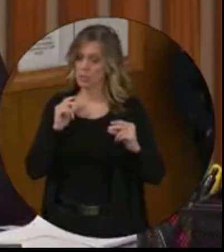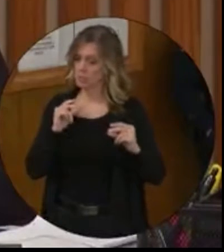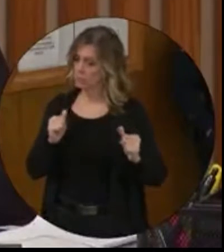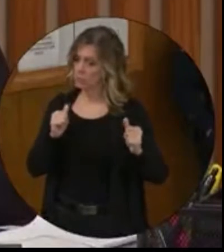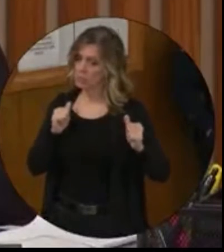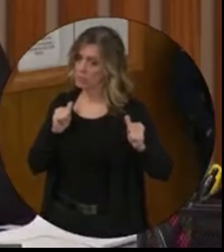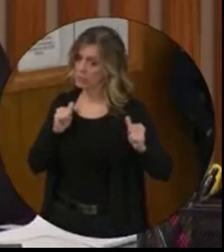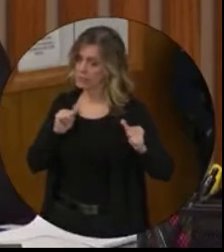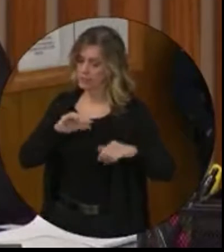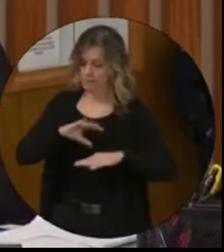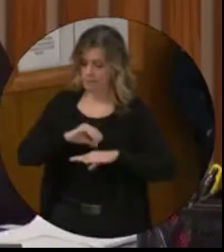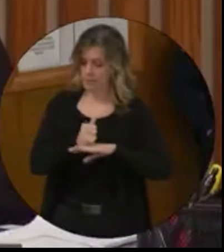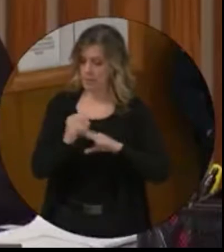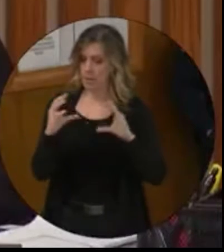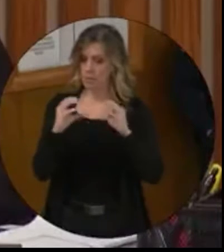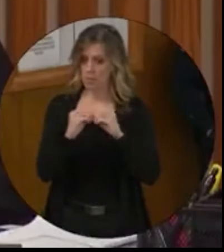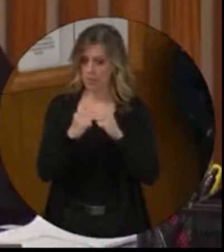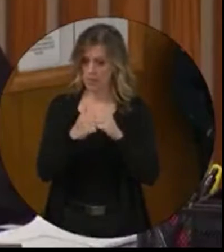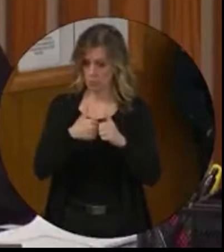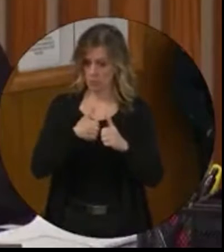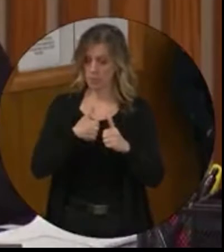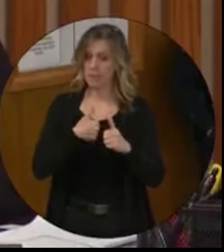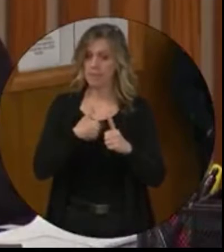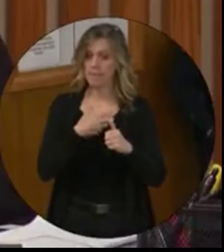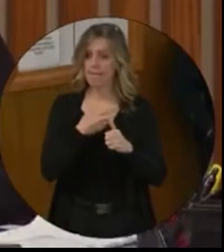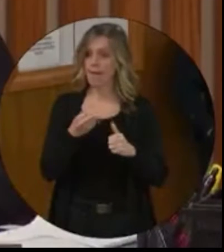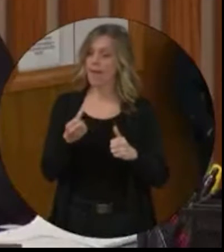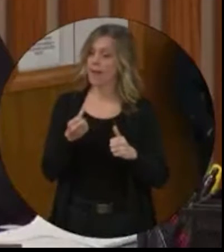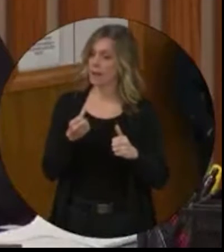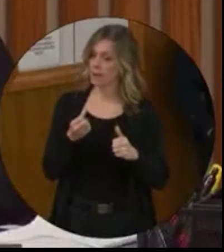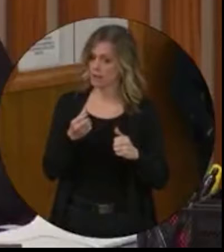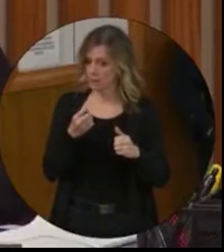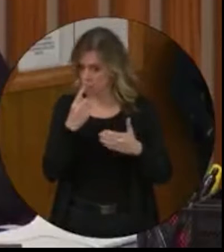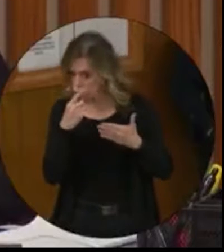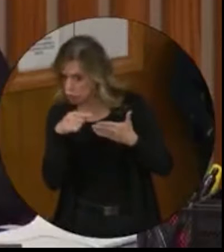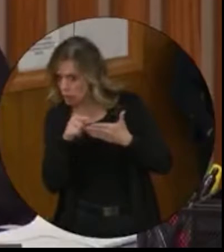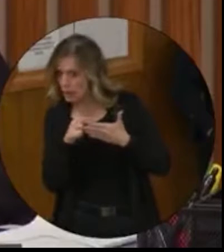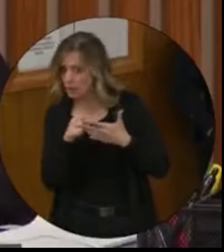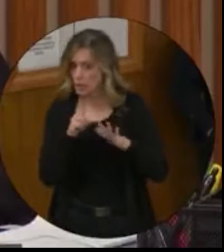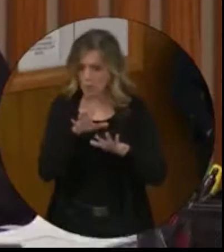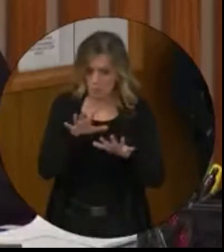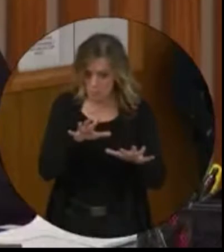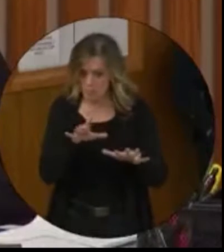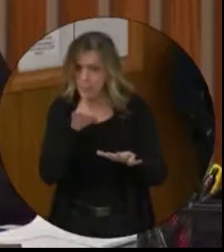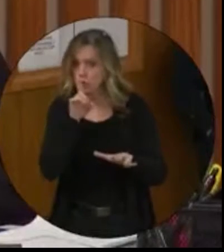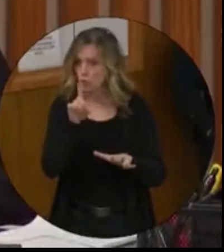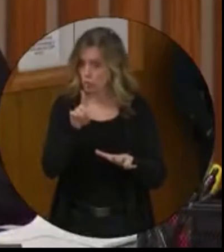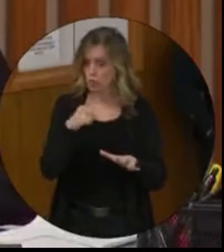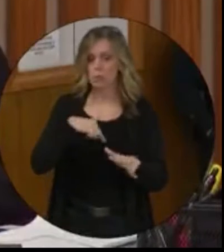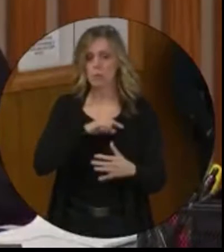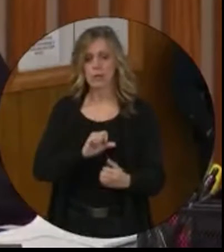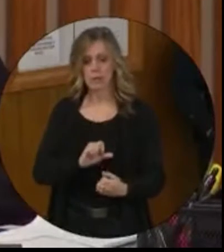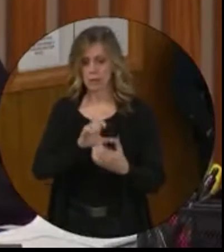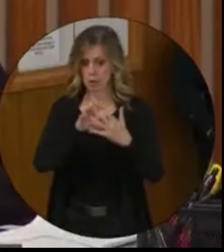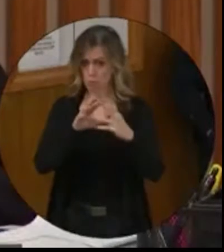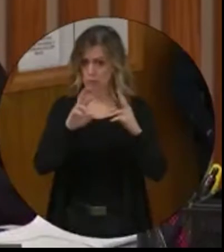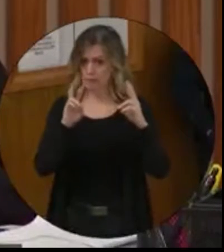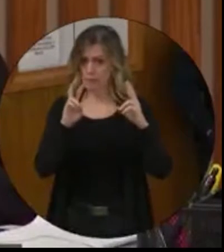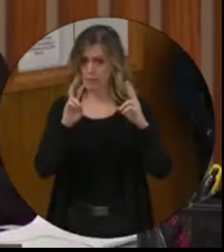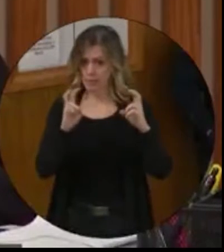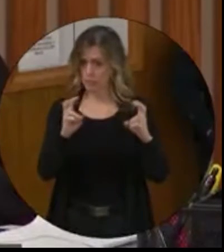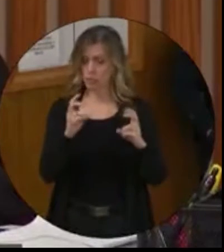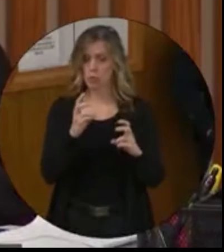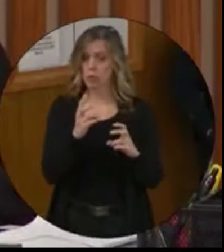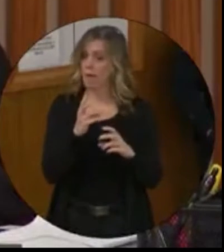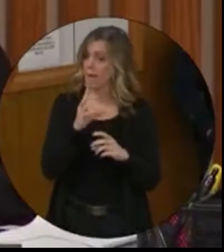and made sure, and we addressed the issue. And actually, you do know that